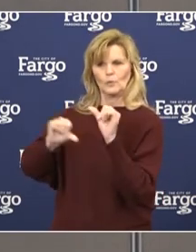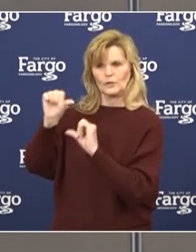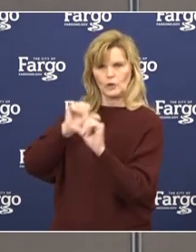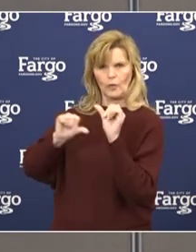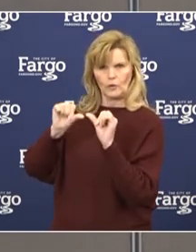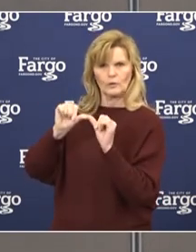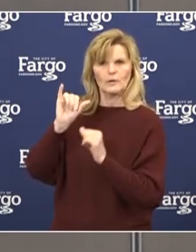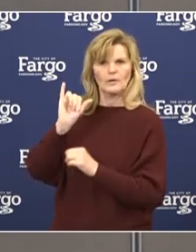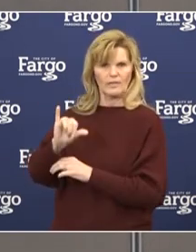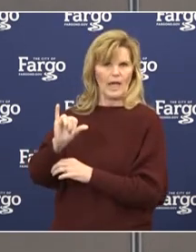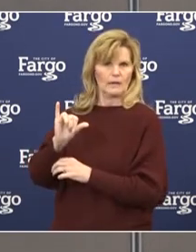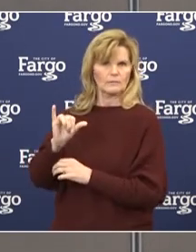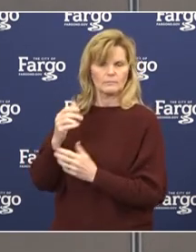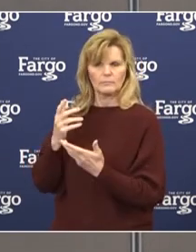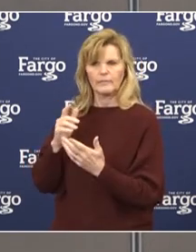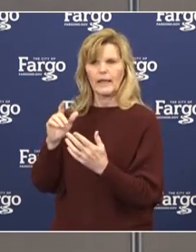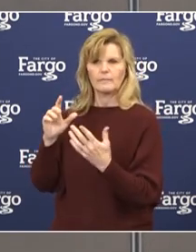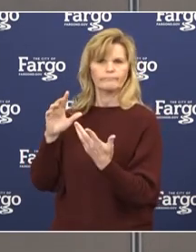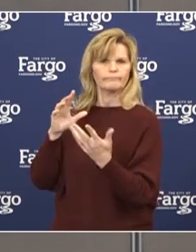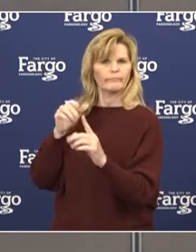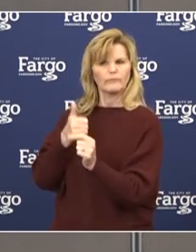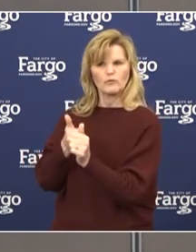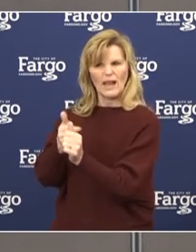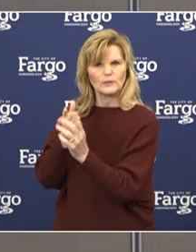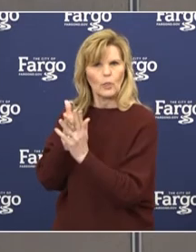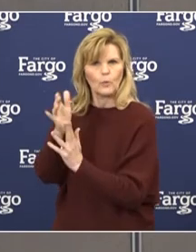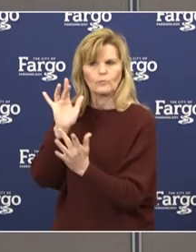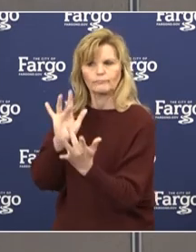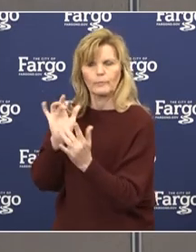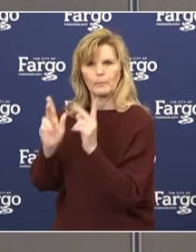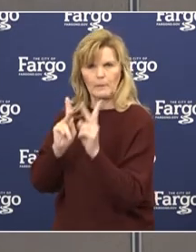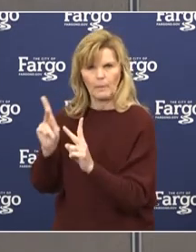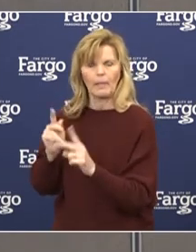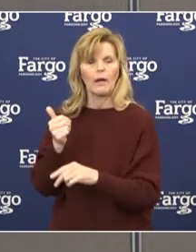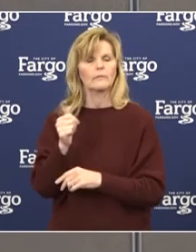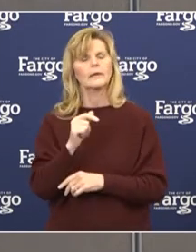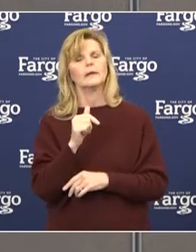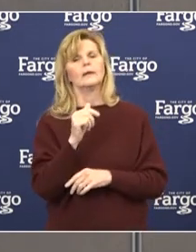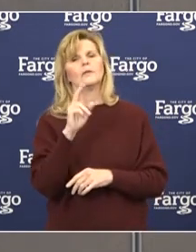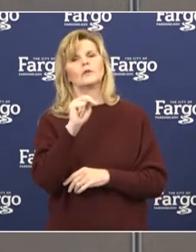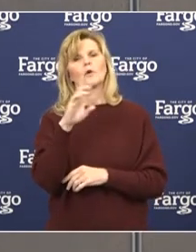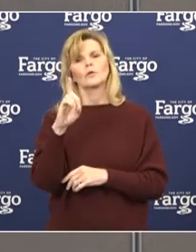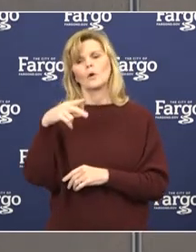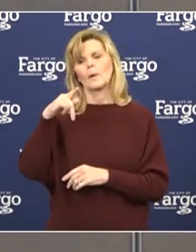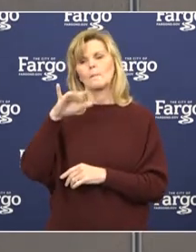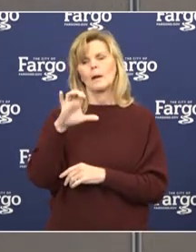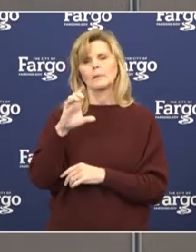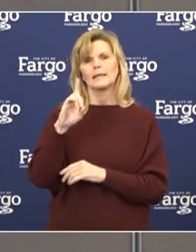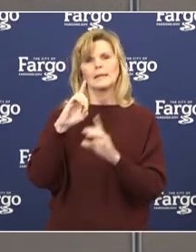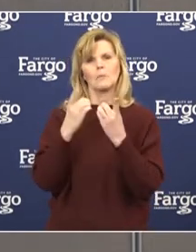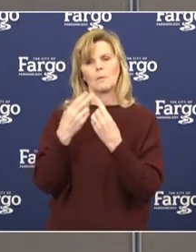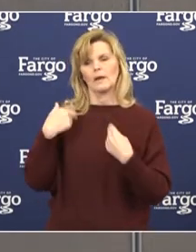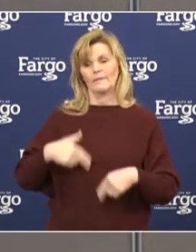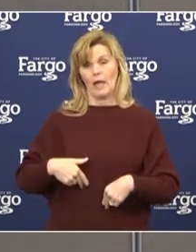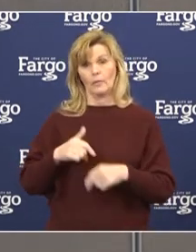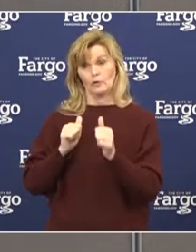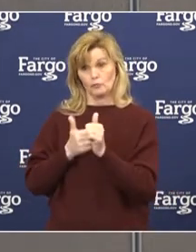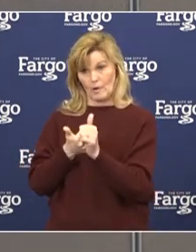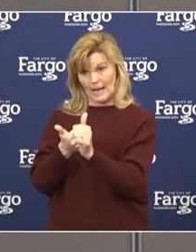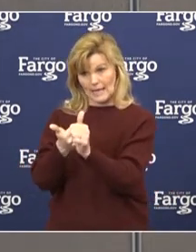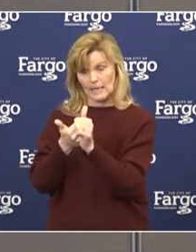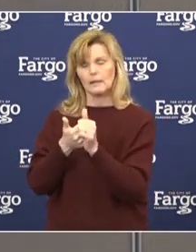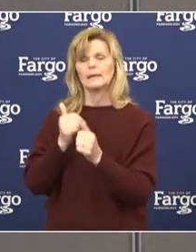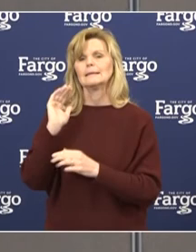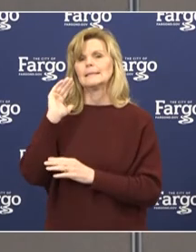we have identified through contact tracing. Assisting the North Dakota Department of Health with the contact tracing efforts continues to be